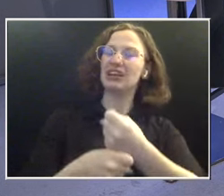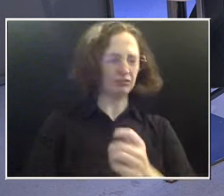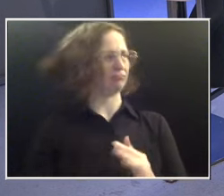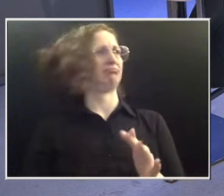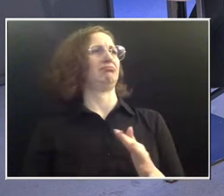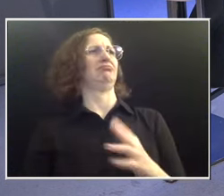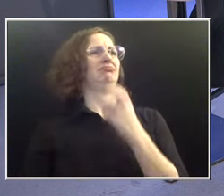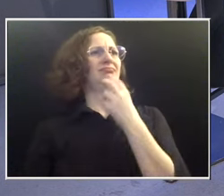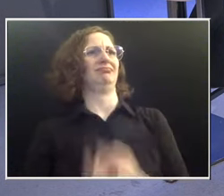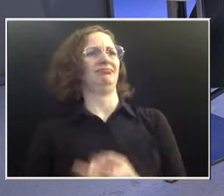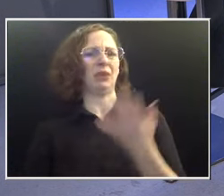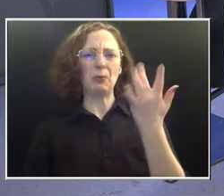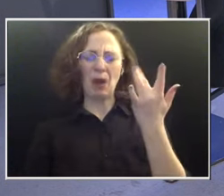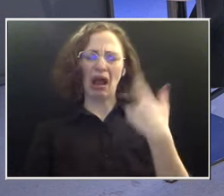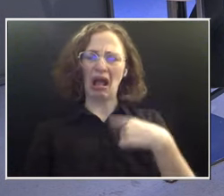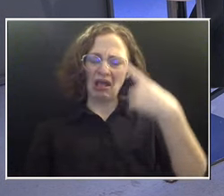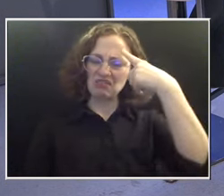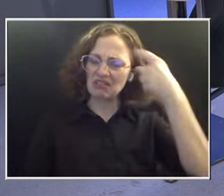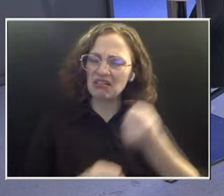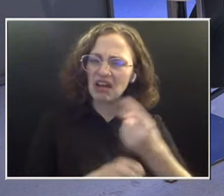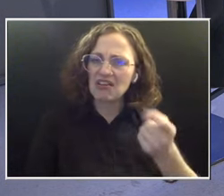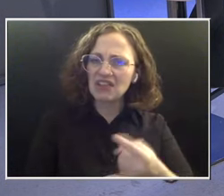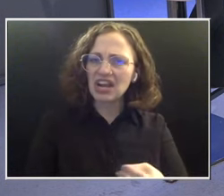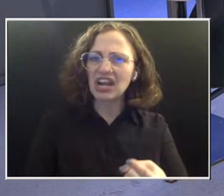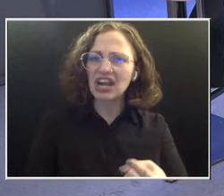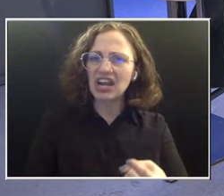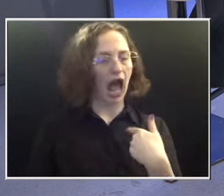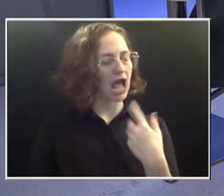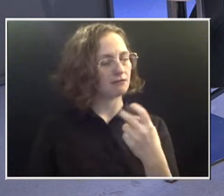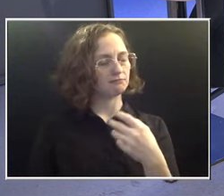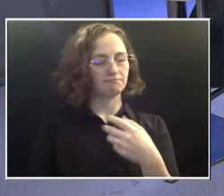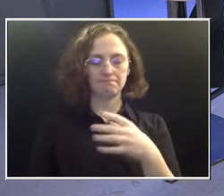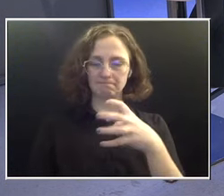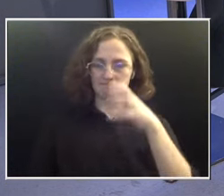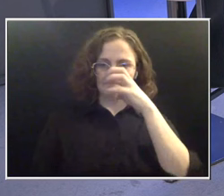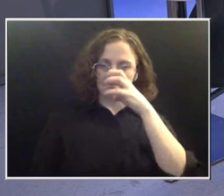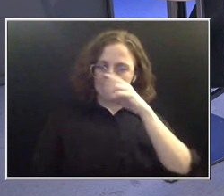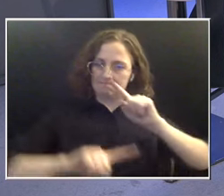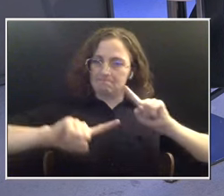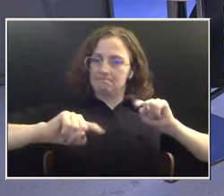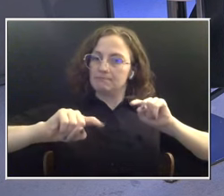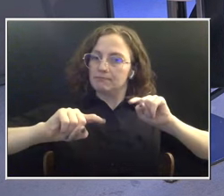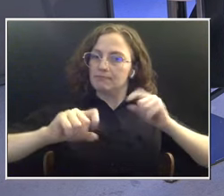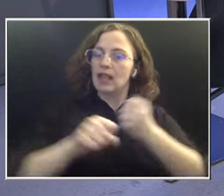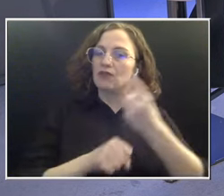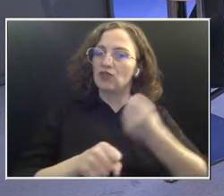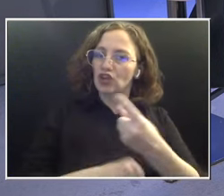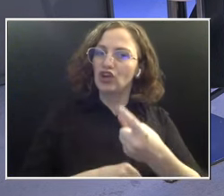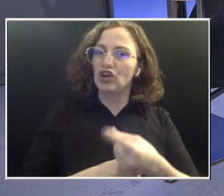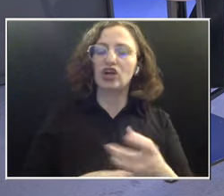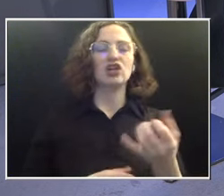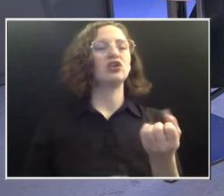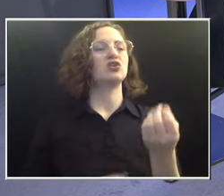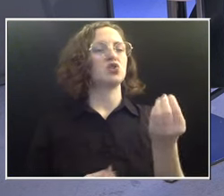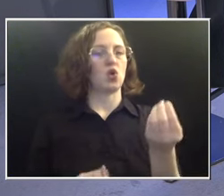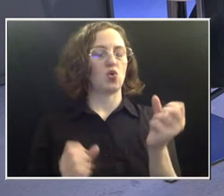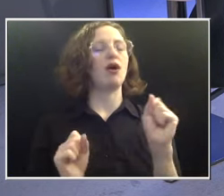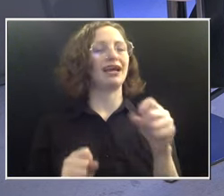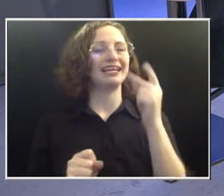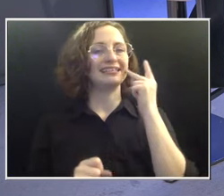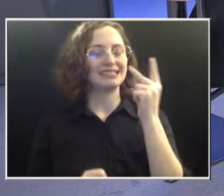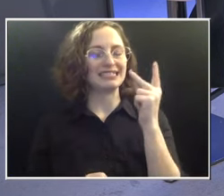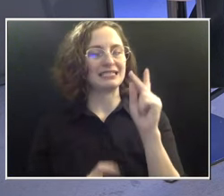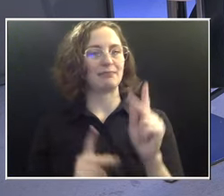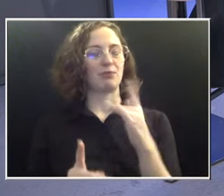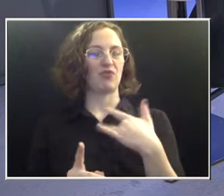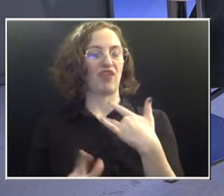always had to have it every year. I've been, like, diligent about getting every year. And so what's happened? So I can see where that would throw people at. exactly. But if I